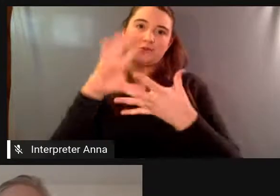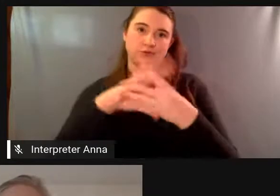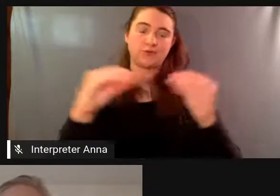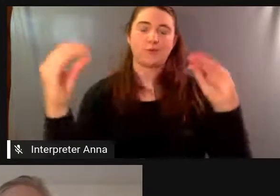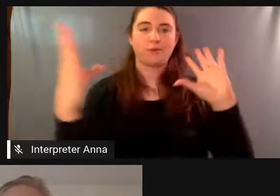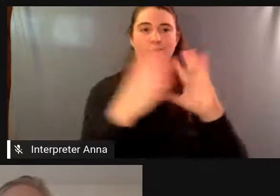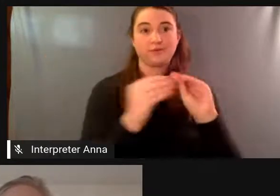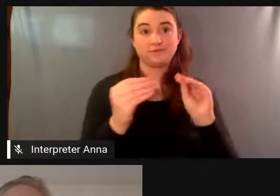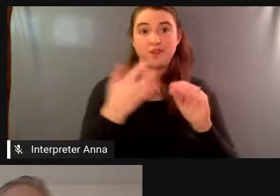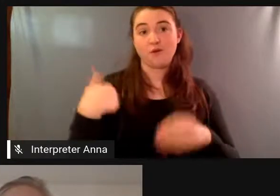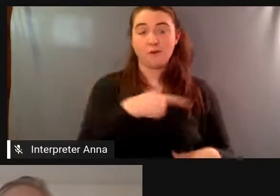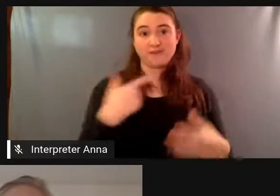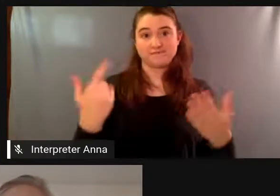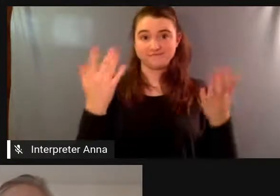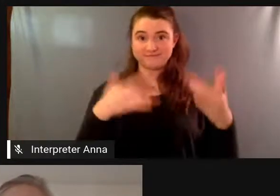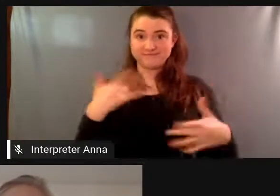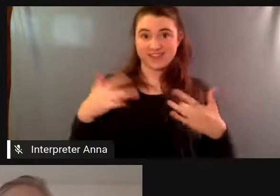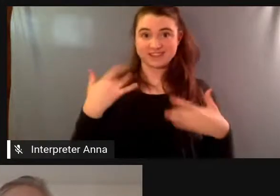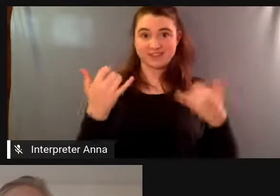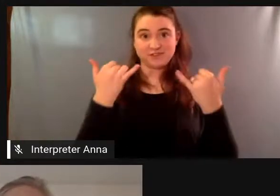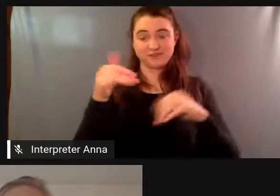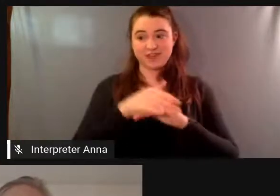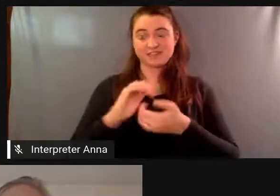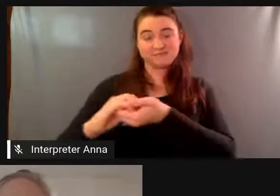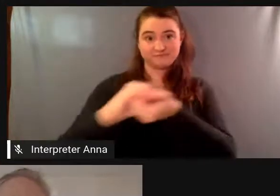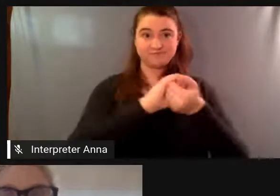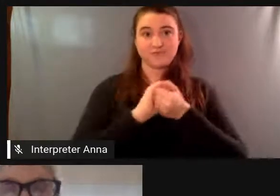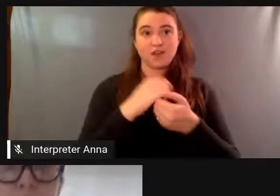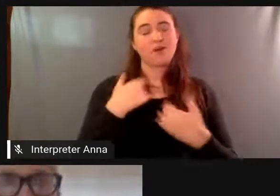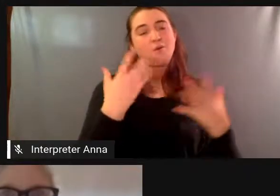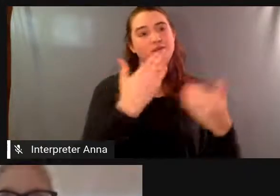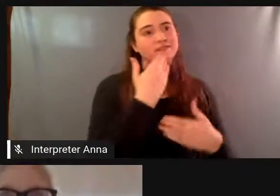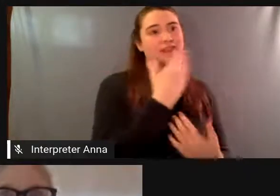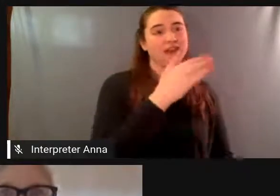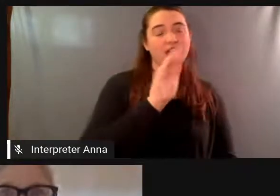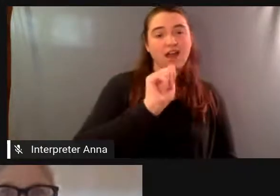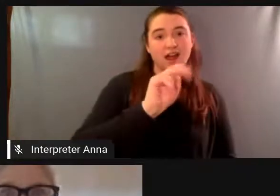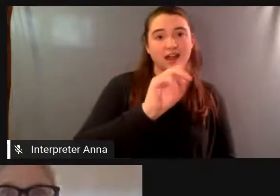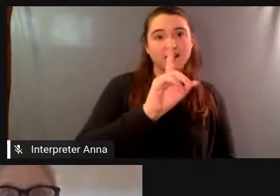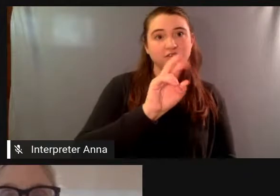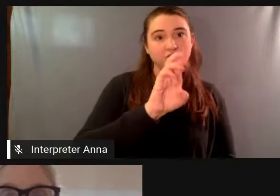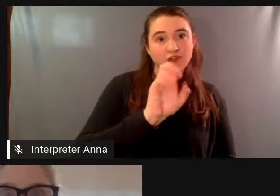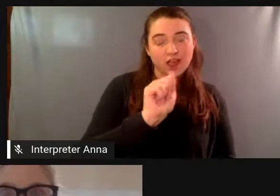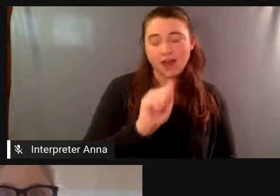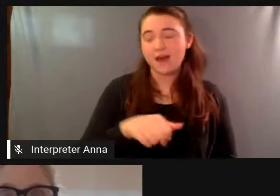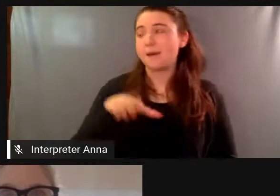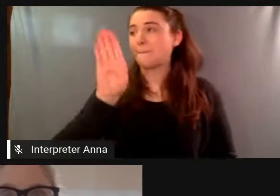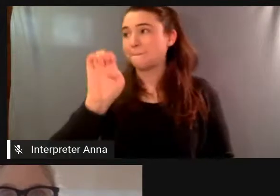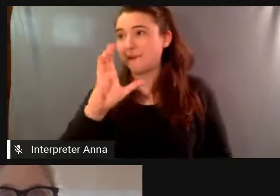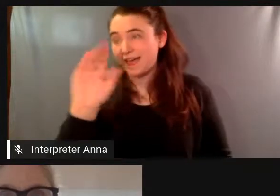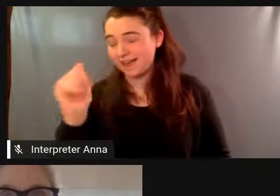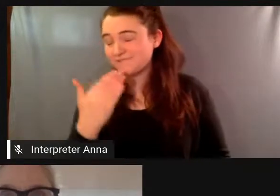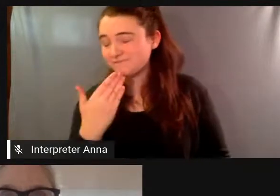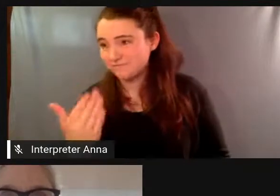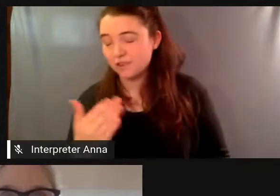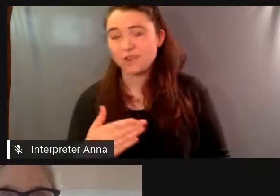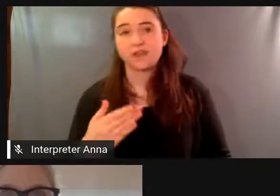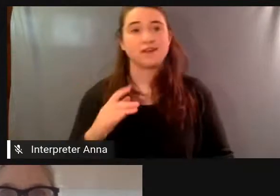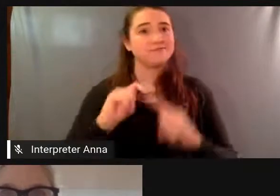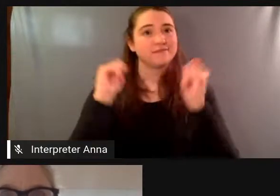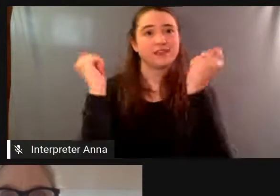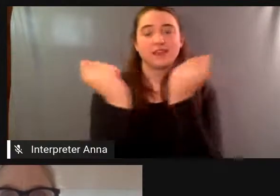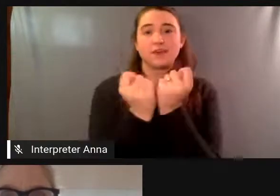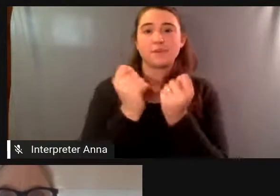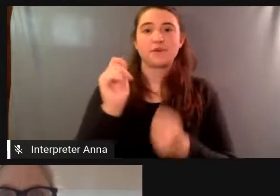partnership i want to thank andrea i want to thank becca and the entire team at newport films uh who i believe share our curatorial vision